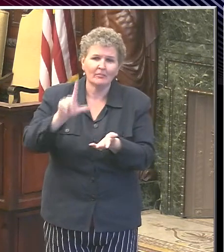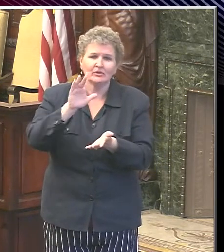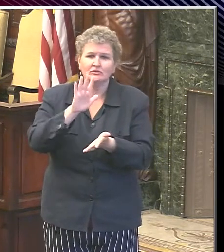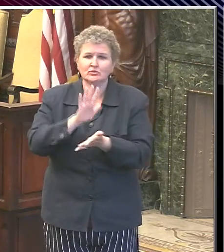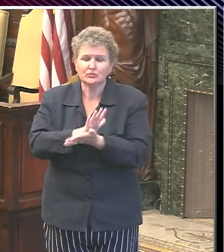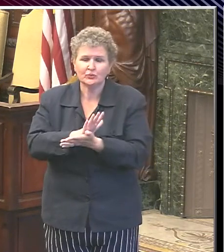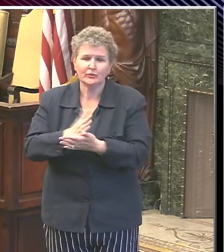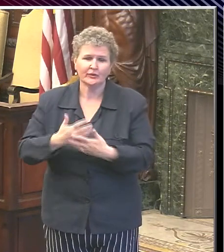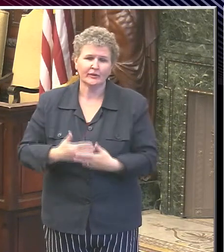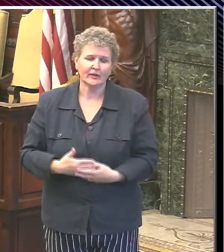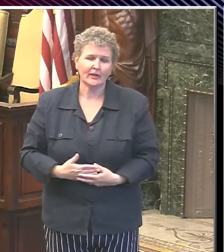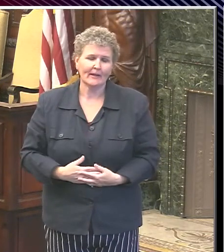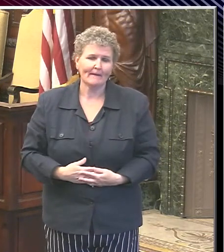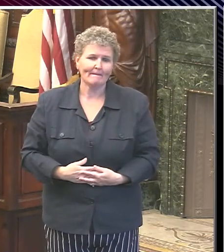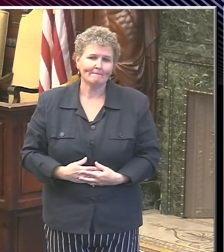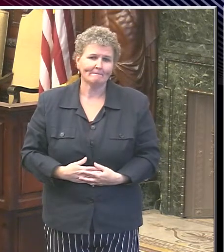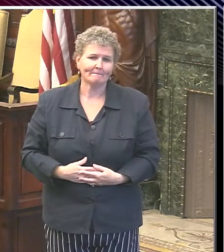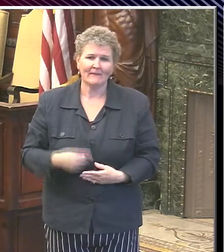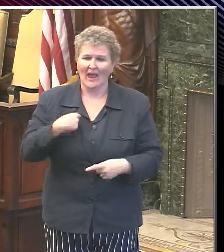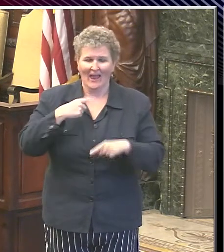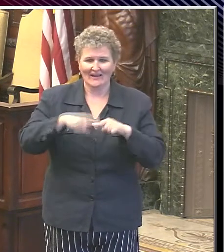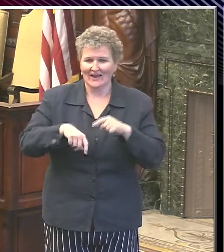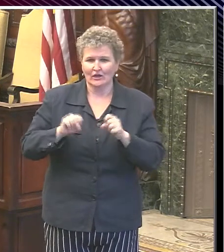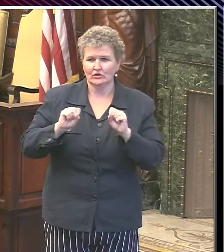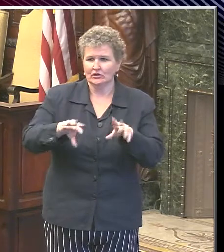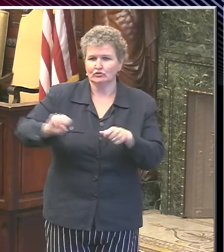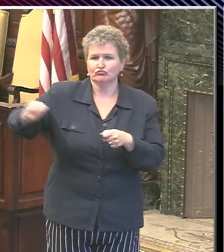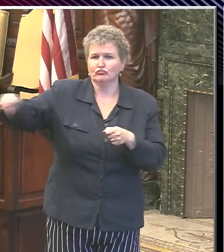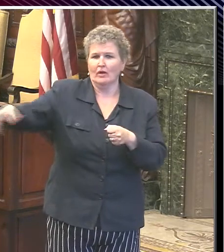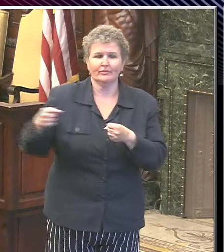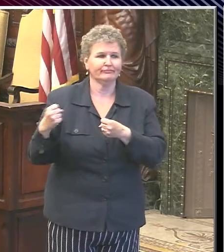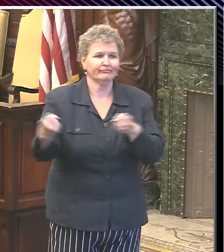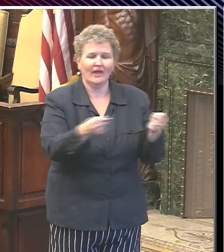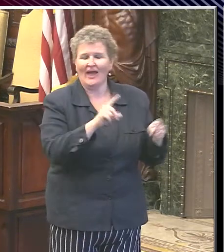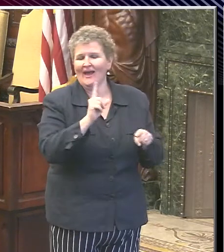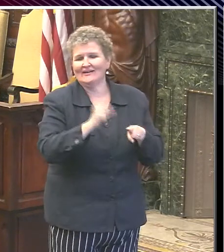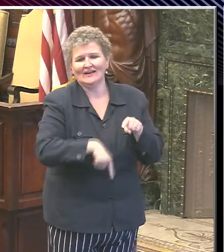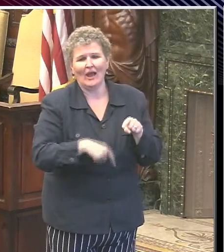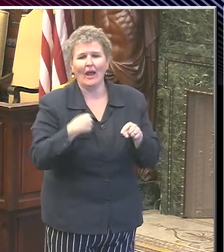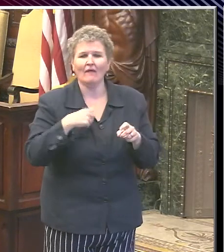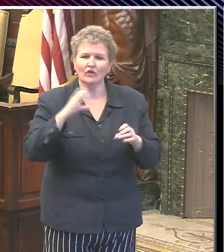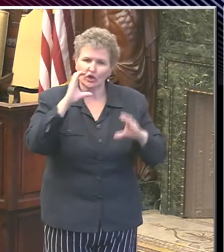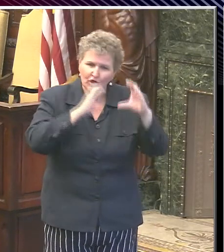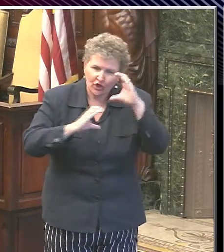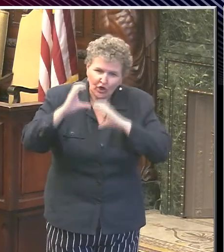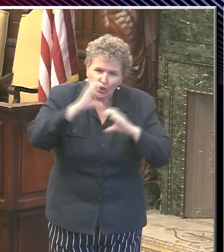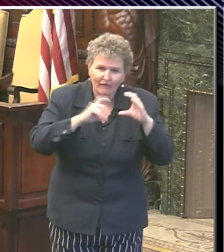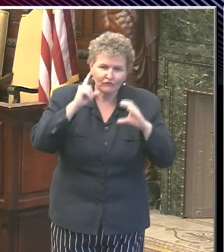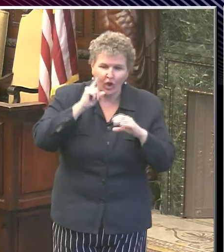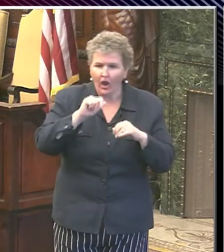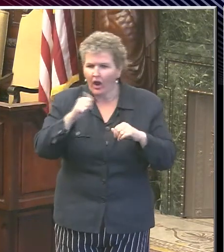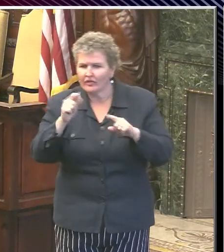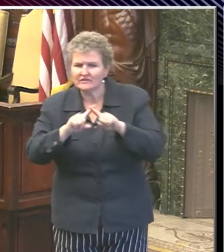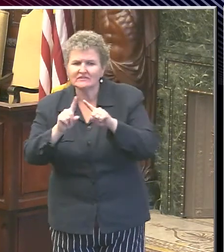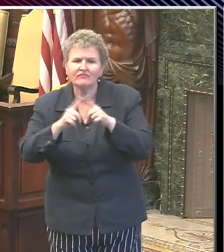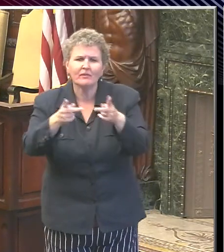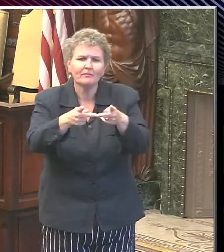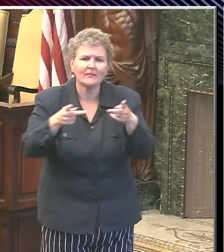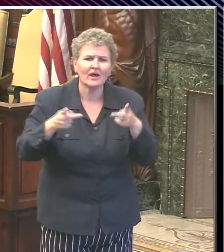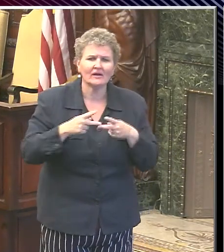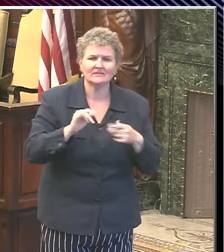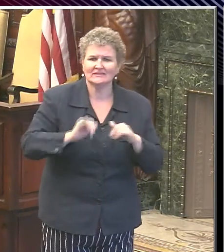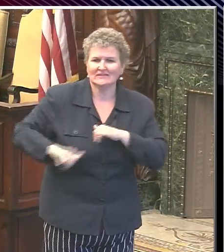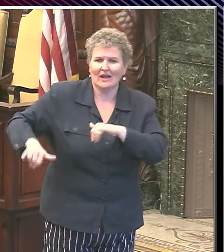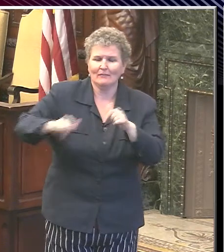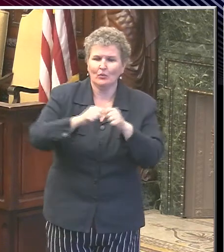procedures in any location like that, the city is looking to see if there are places and standards that could be put in place